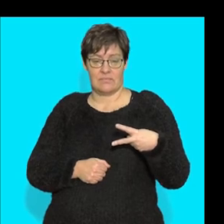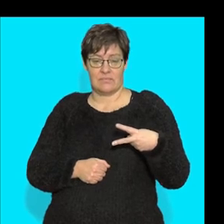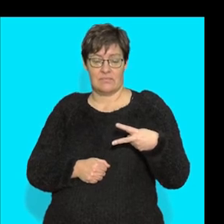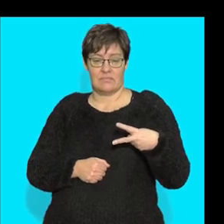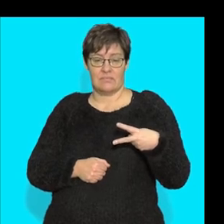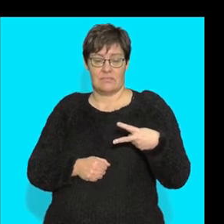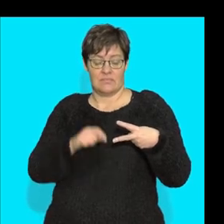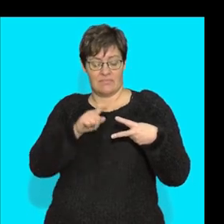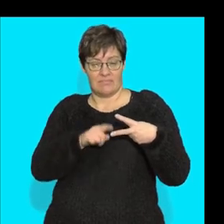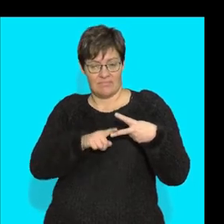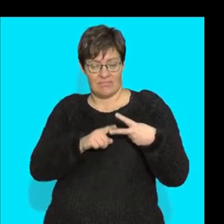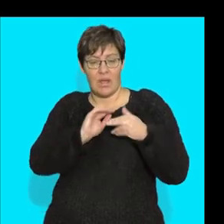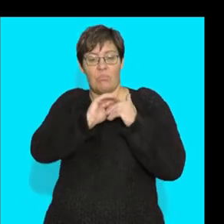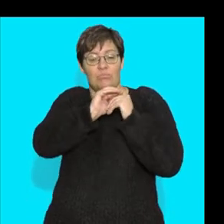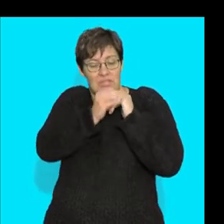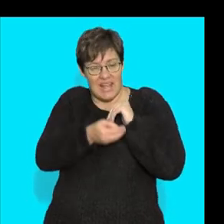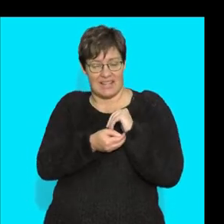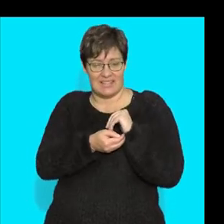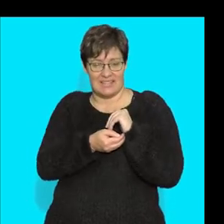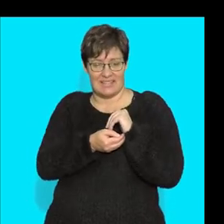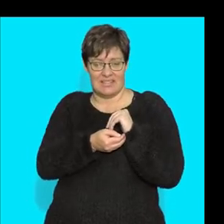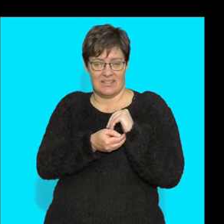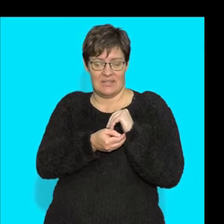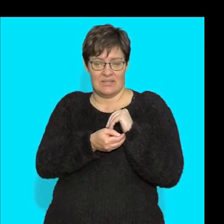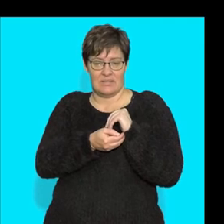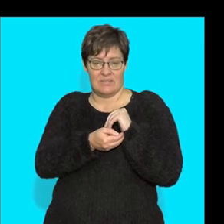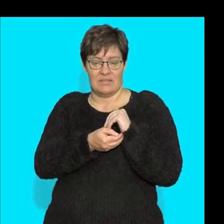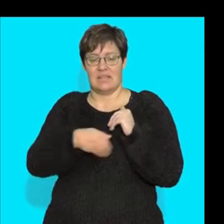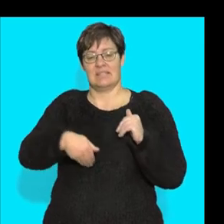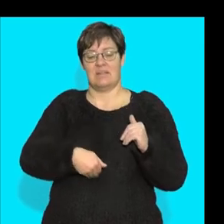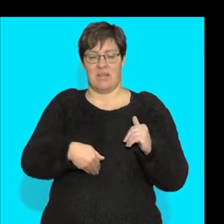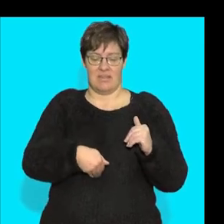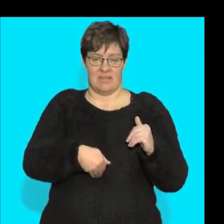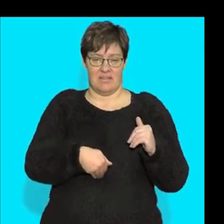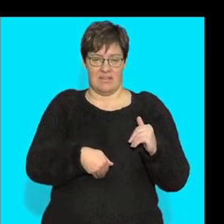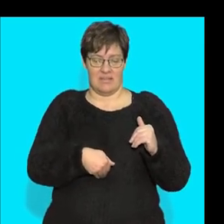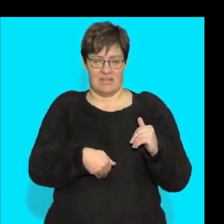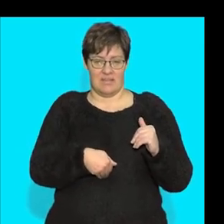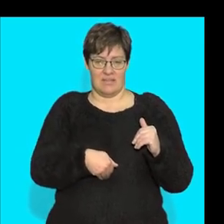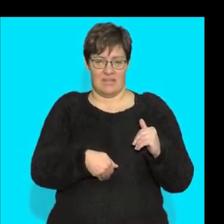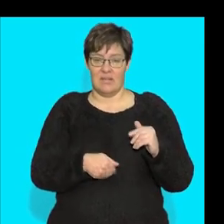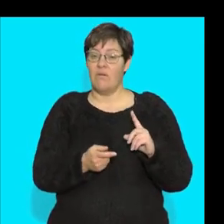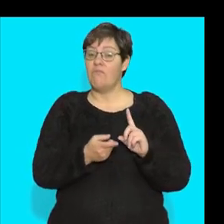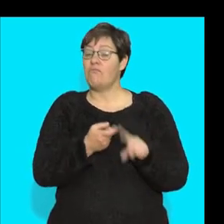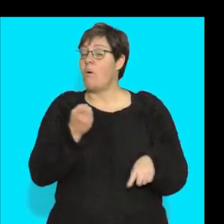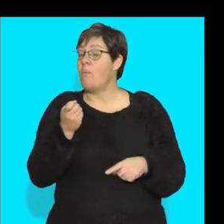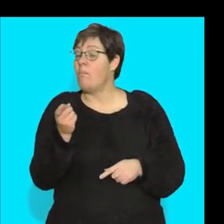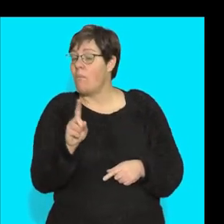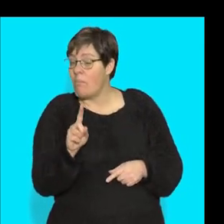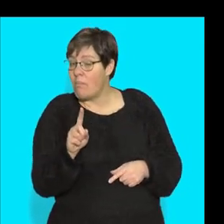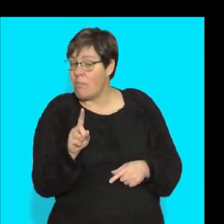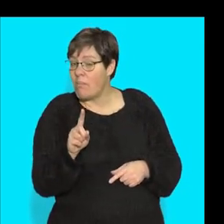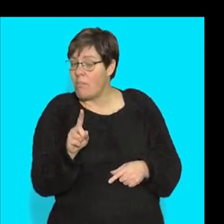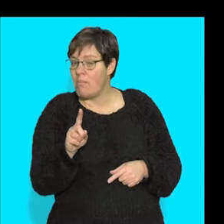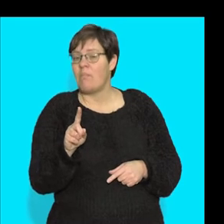protects the stomach from what? It would